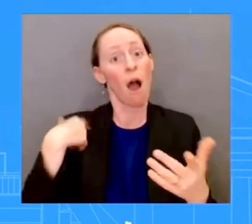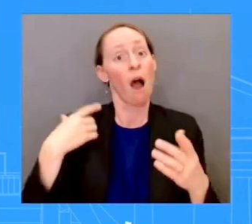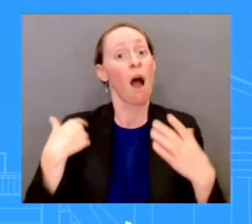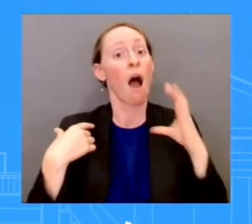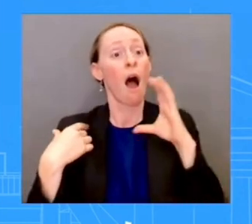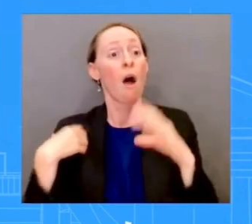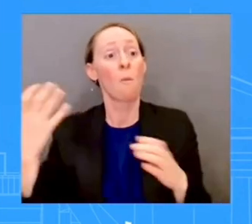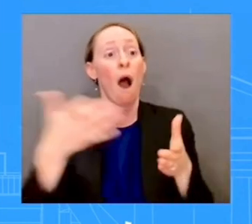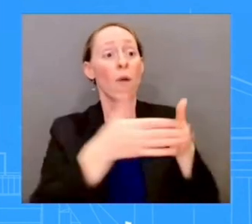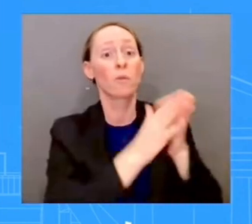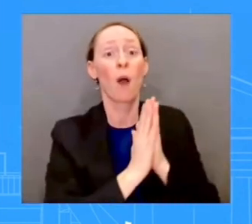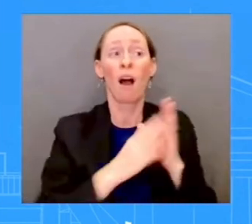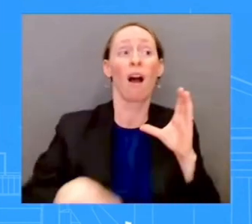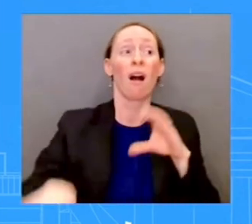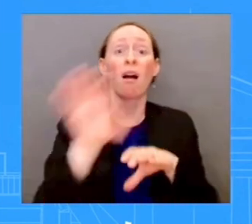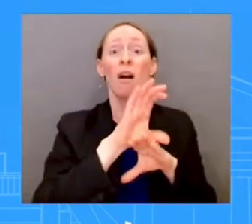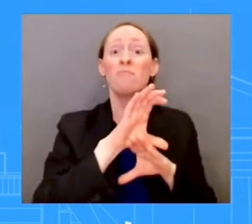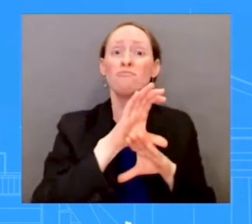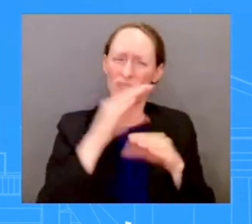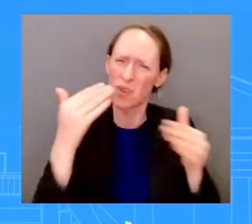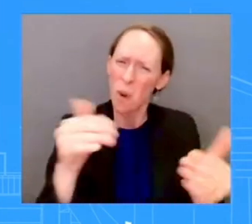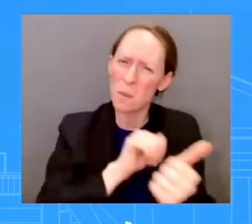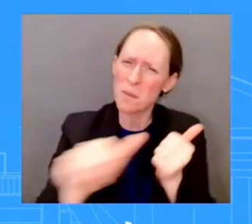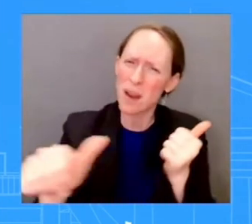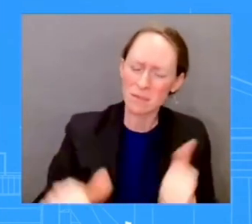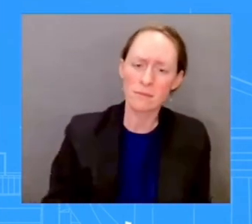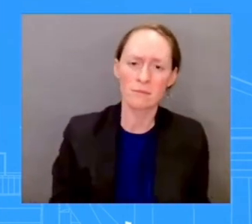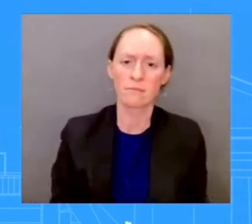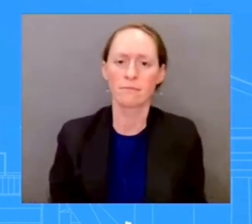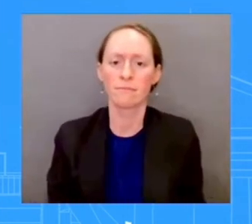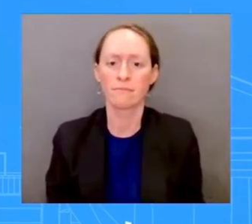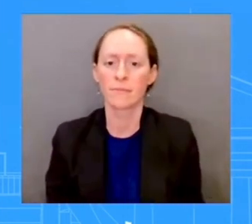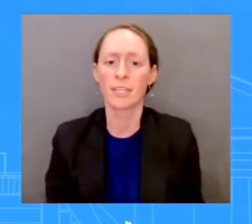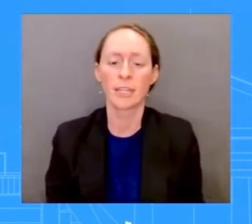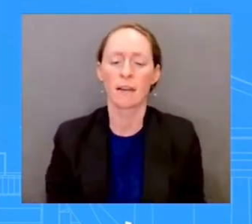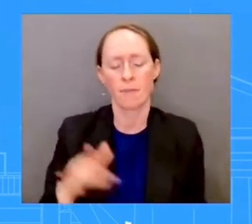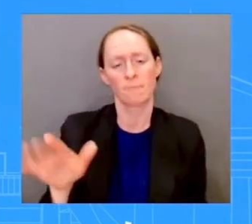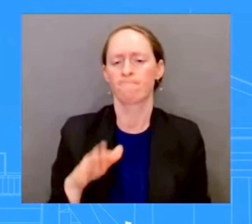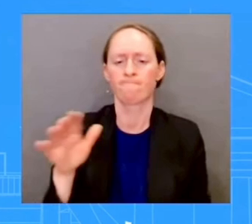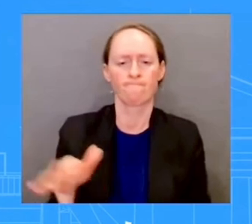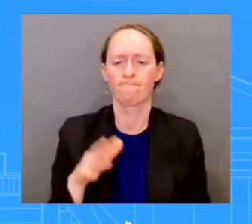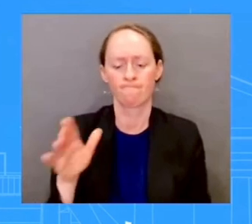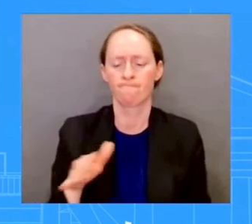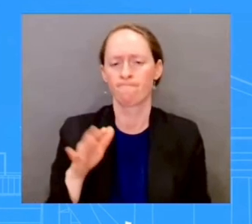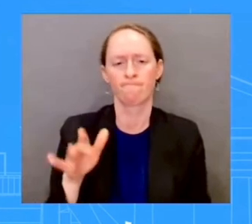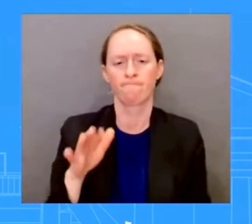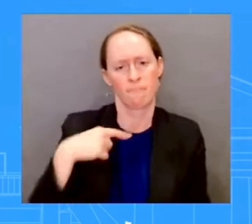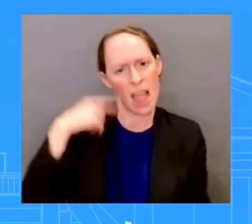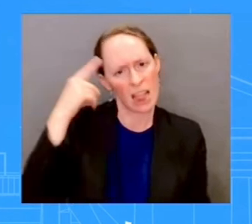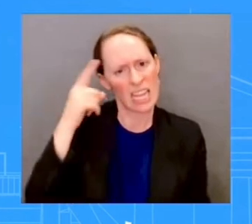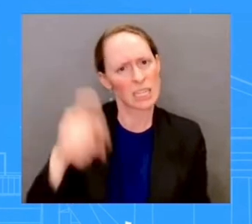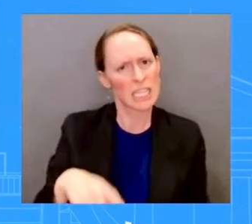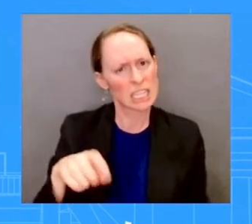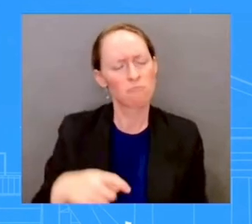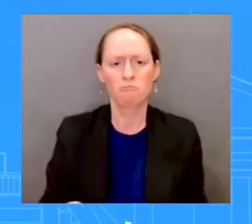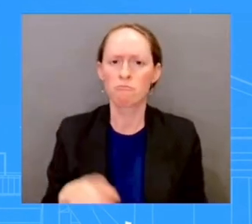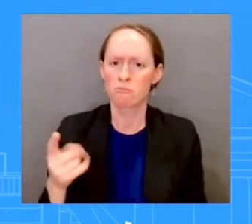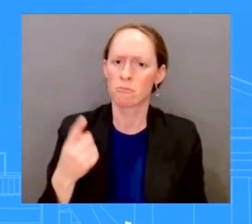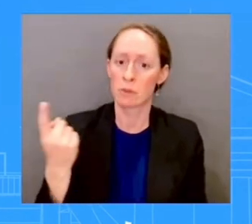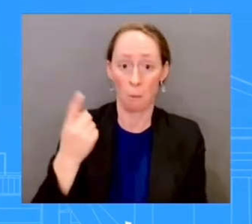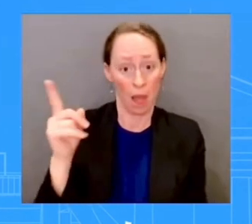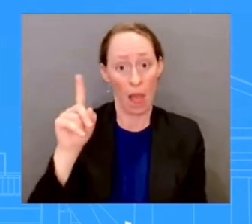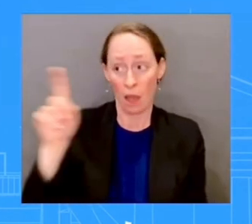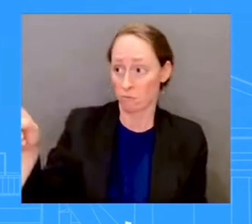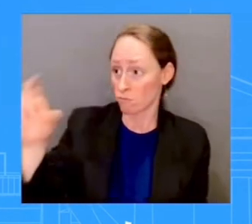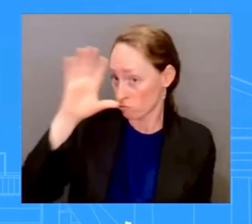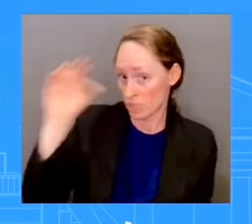requested, and we believe that this is needed. You heard directly from the President when he was asked about this just moments ago. And so I will leave it